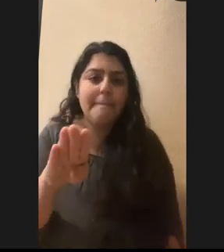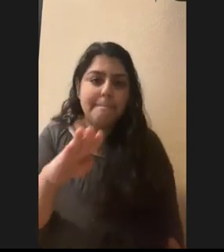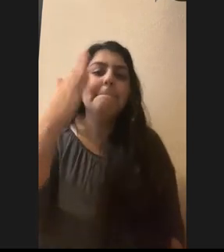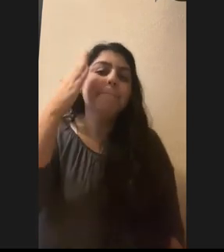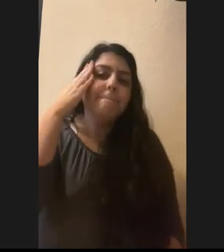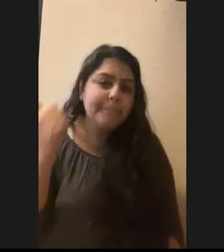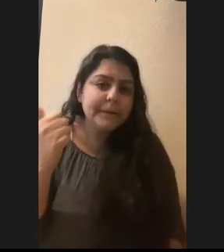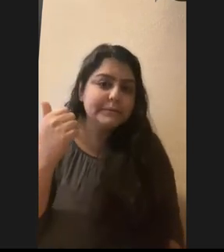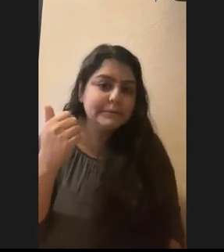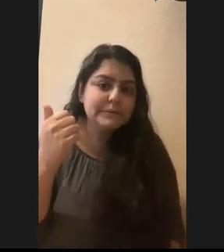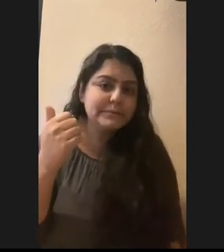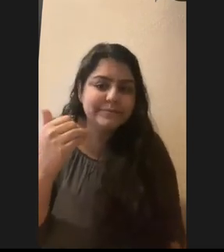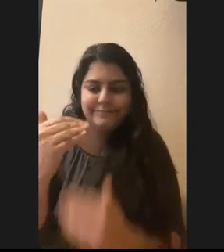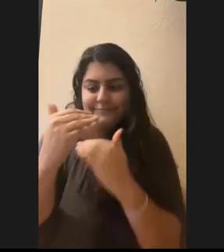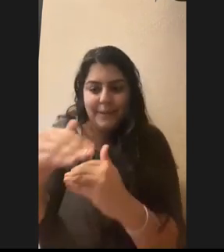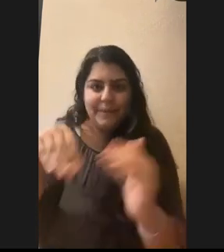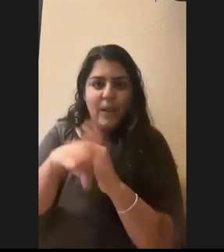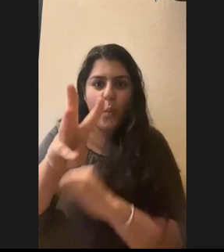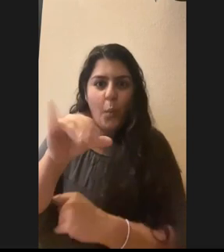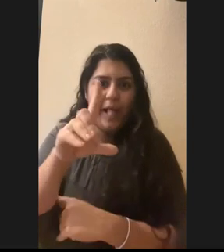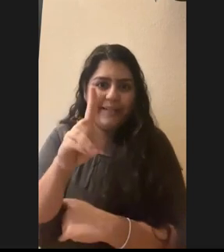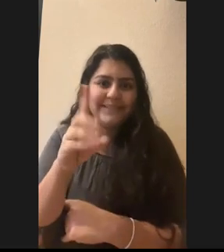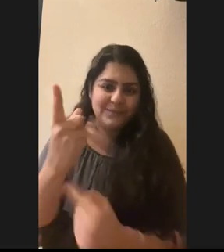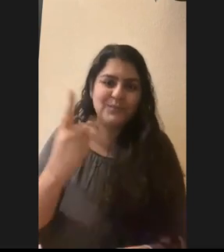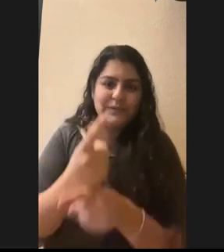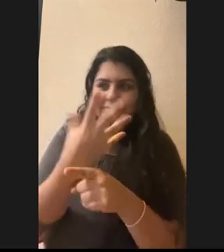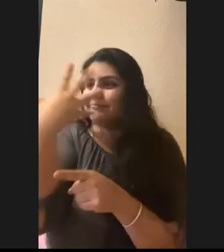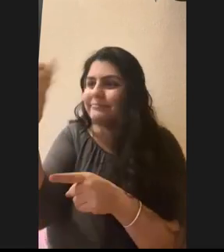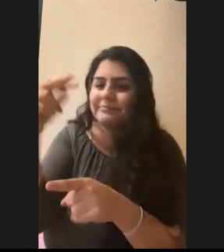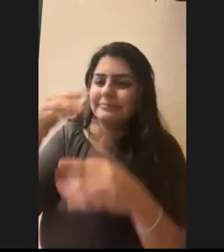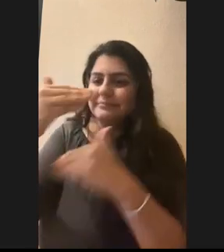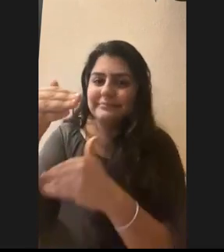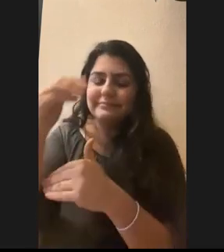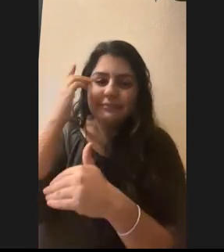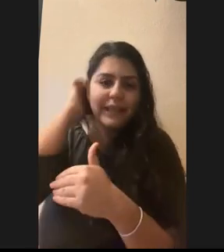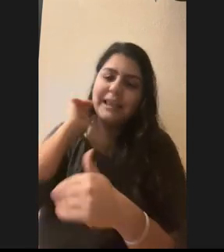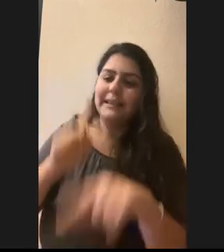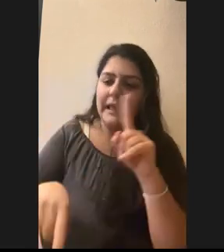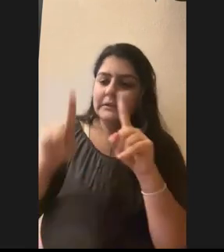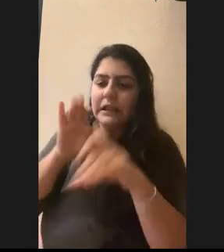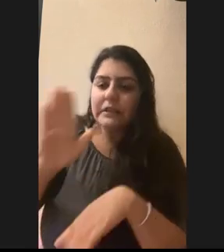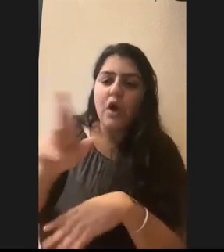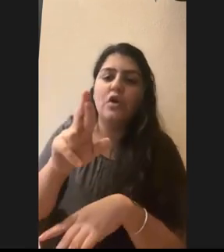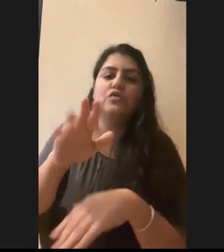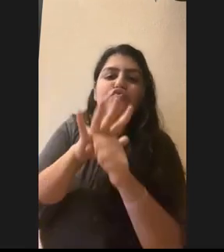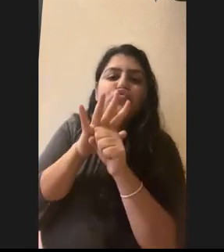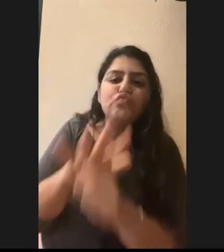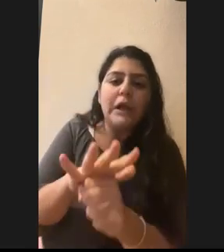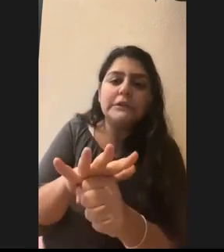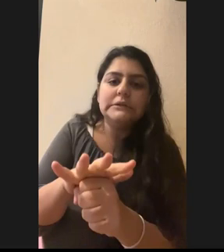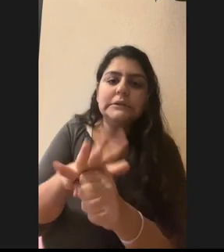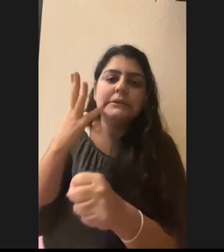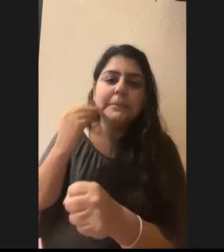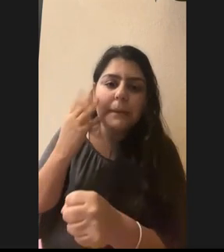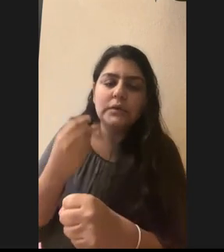there's only so much we can do in the wild. We can't study, um, the reaction to stress and their, um, people may